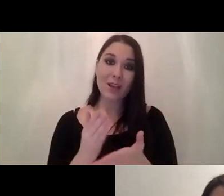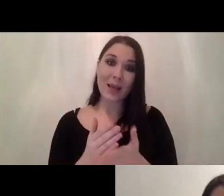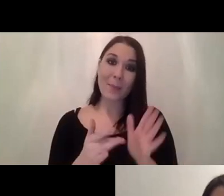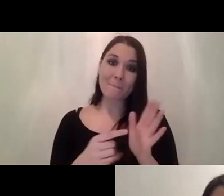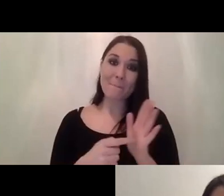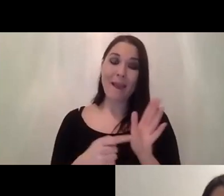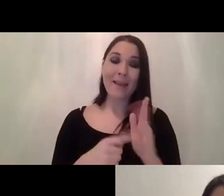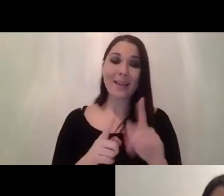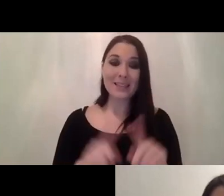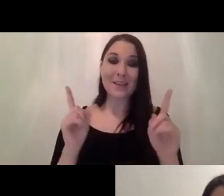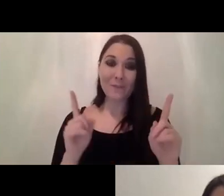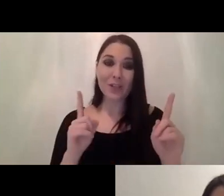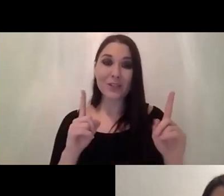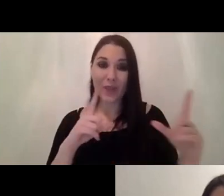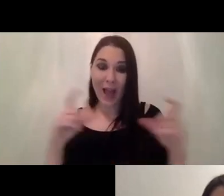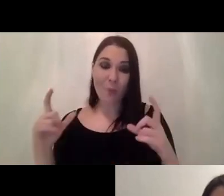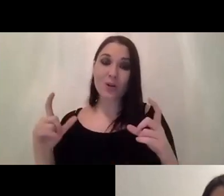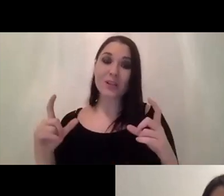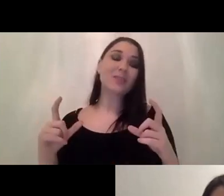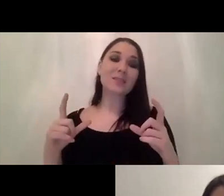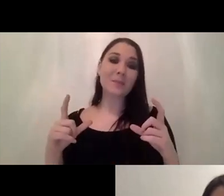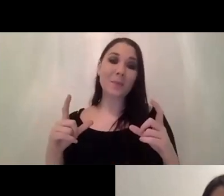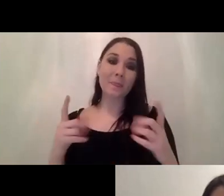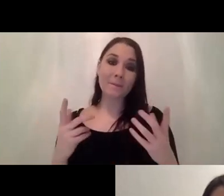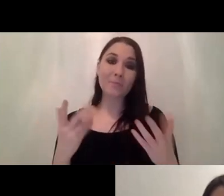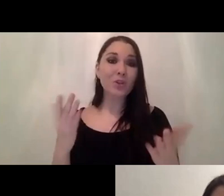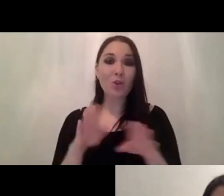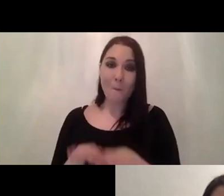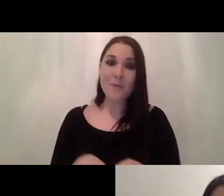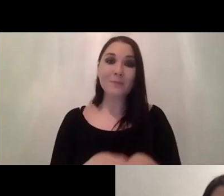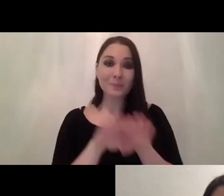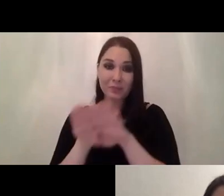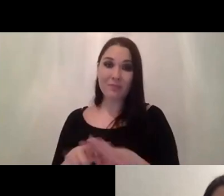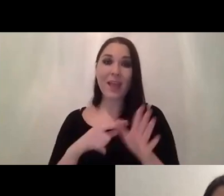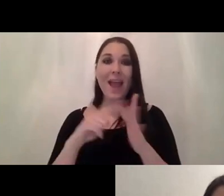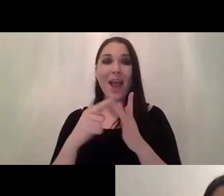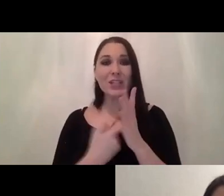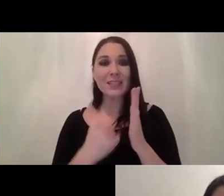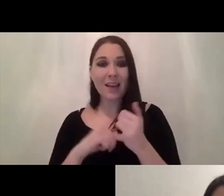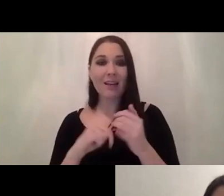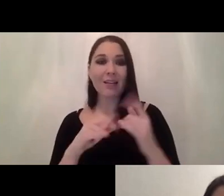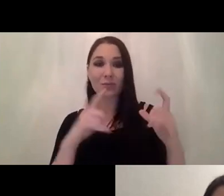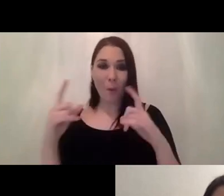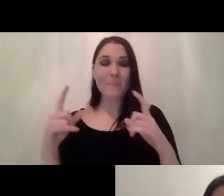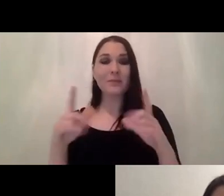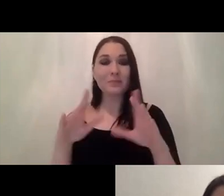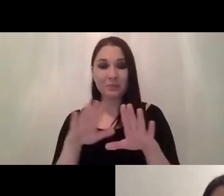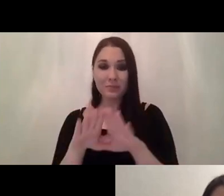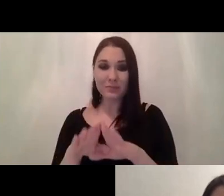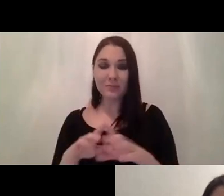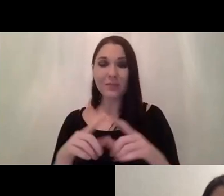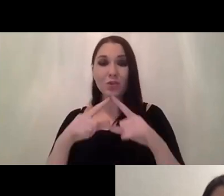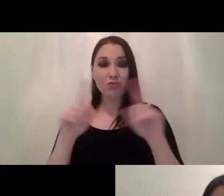scan and area scan cameras an area scan camera is the common camera we uh we are all familiar with with a rectangular